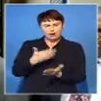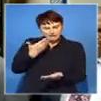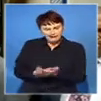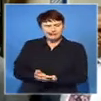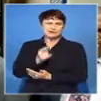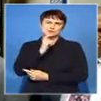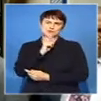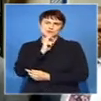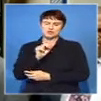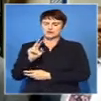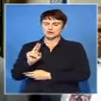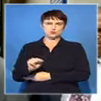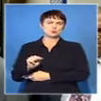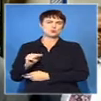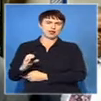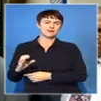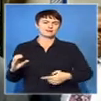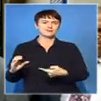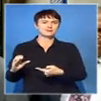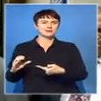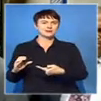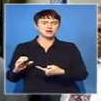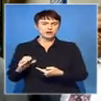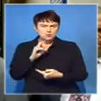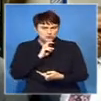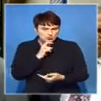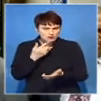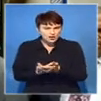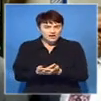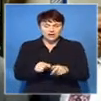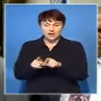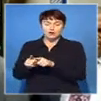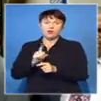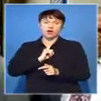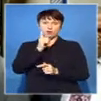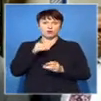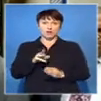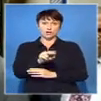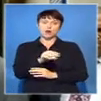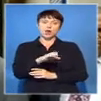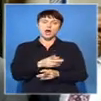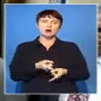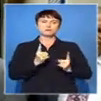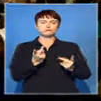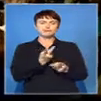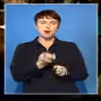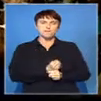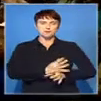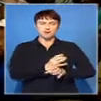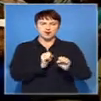nuclear is from a medicinal point of view to energy.